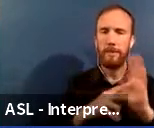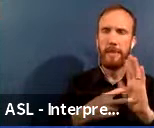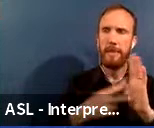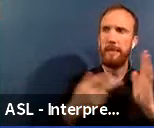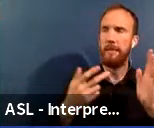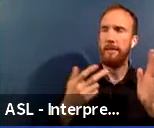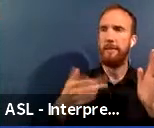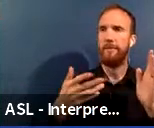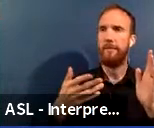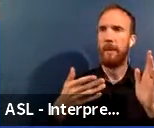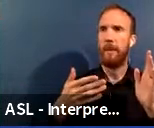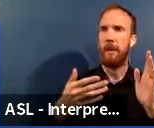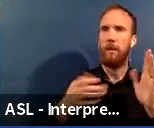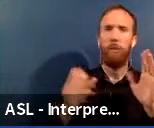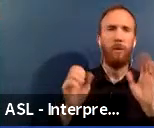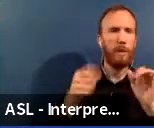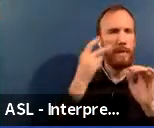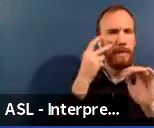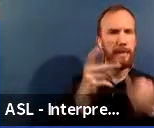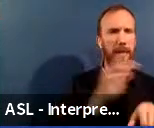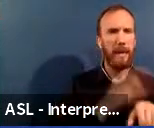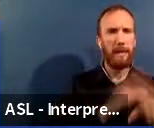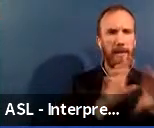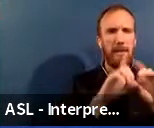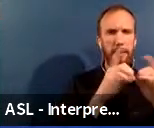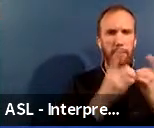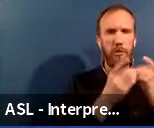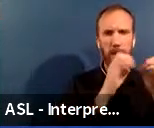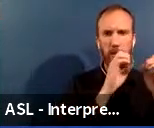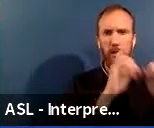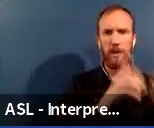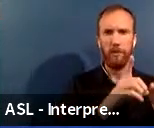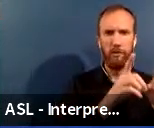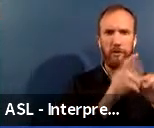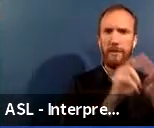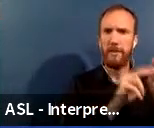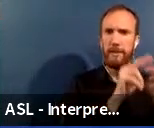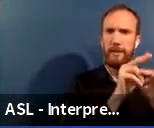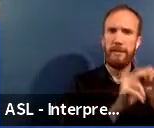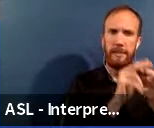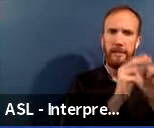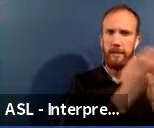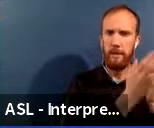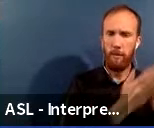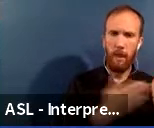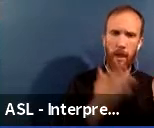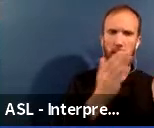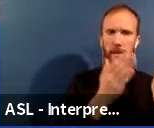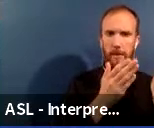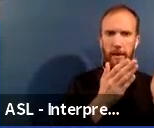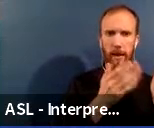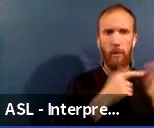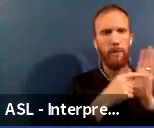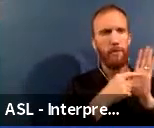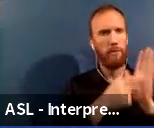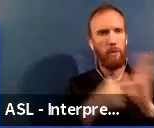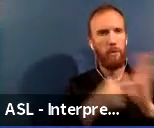the district's educational facilities master plan and listed in the presentation today.